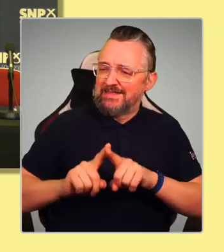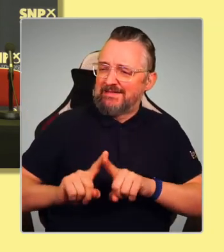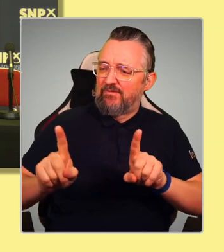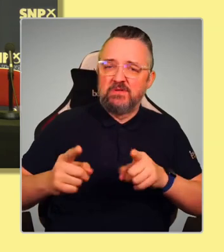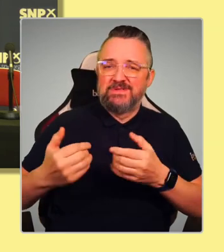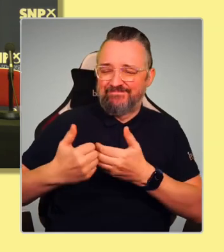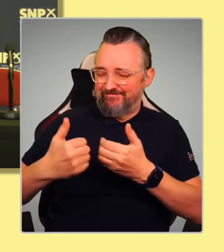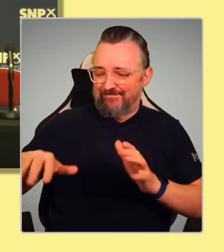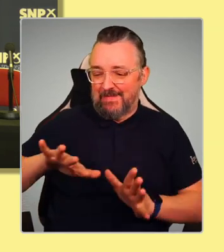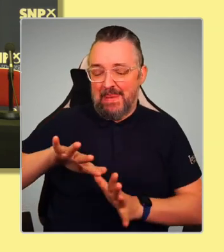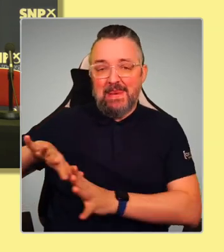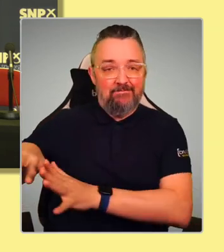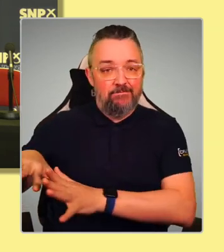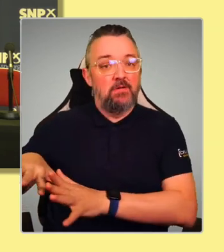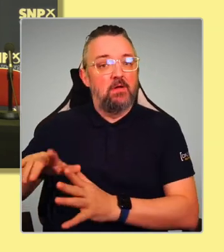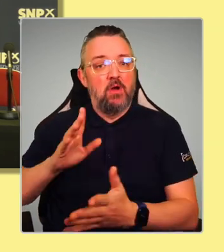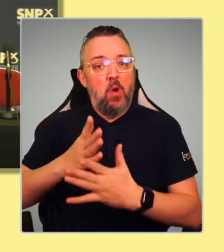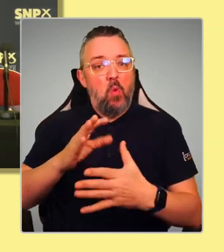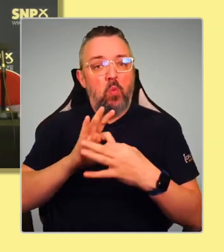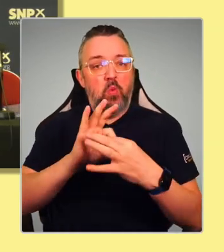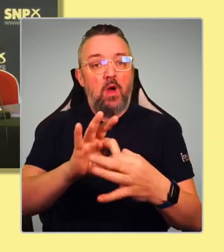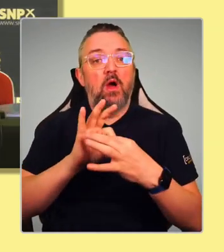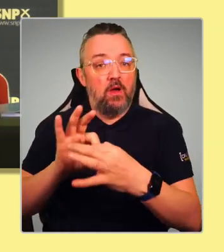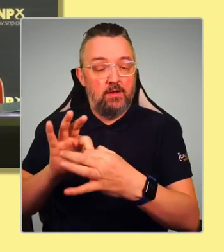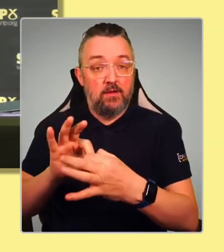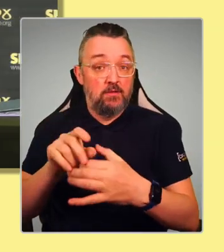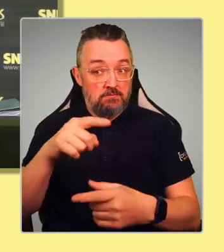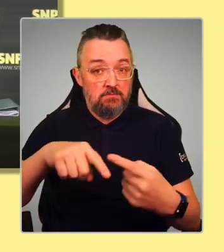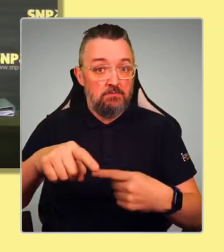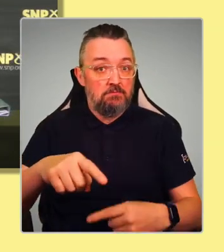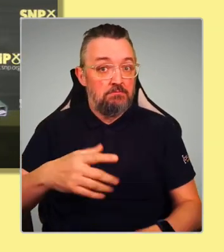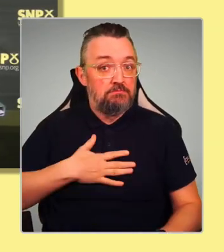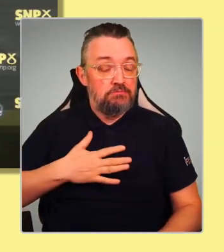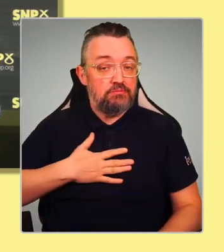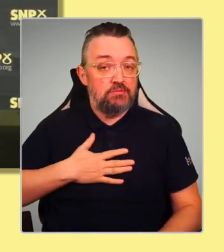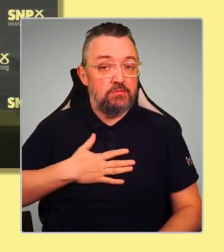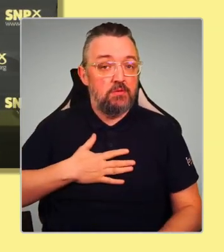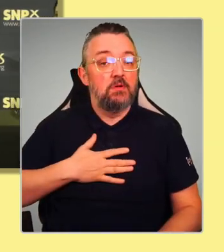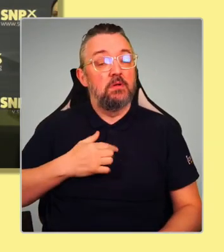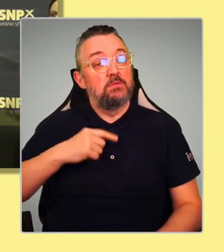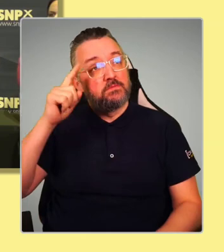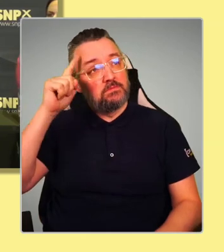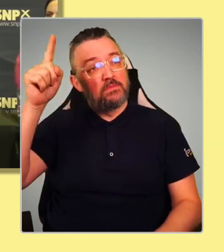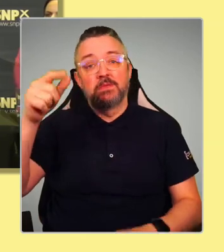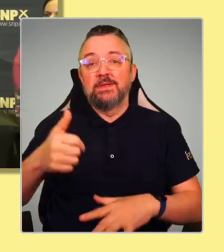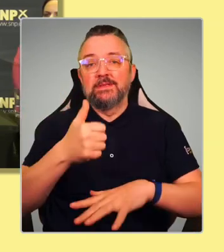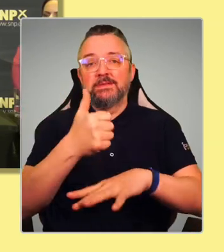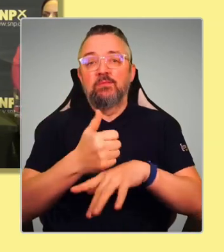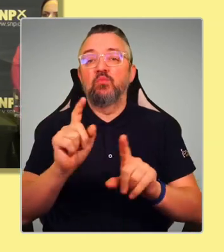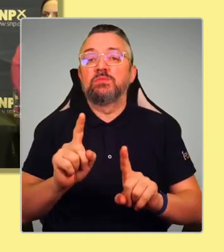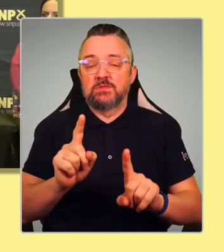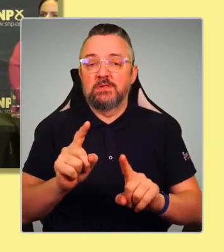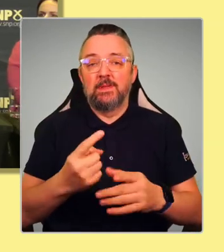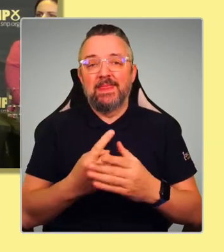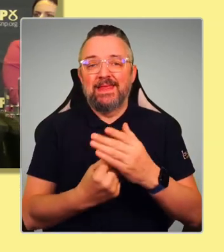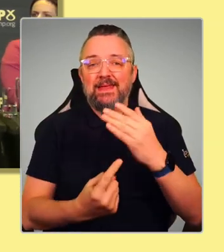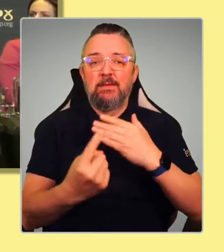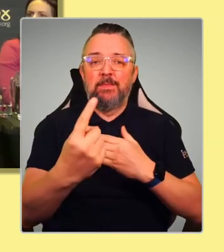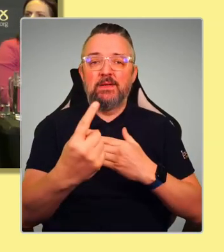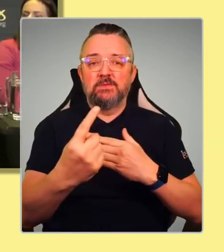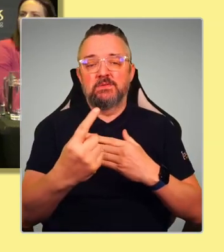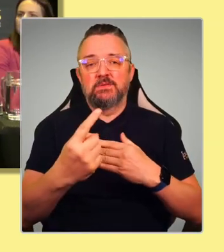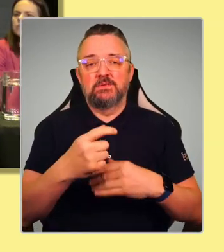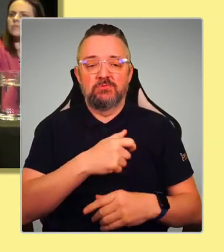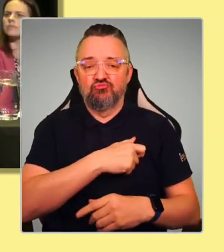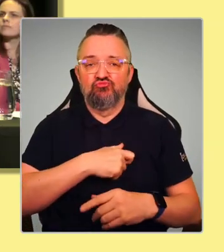important part of it. And I'm also suggesting that we set up what I'm calling an independence commission. So for those that haven't